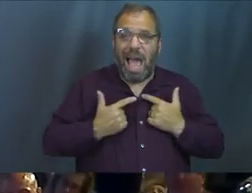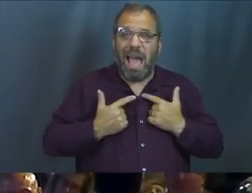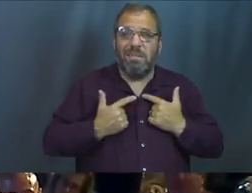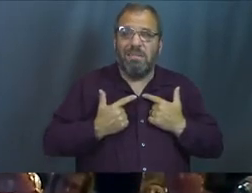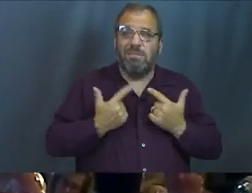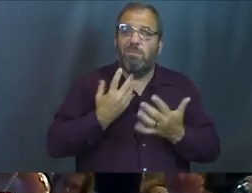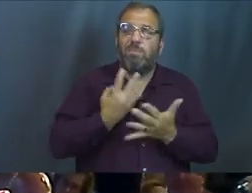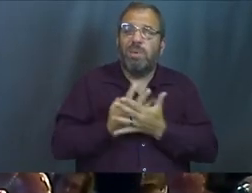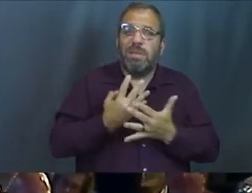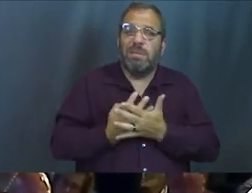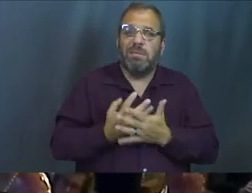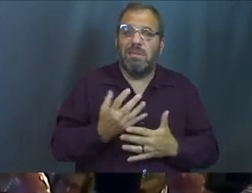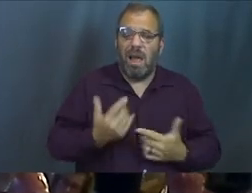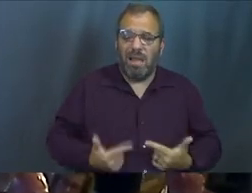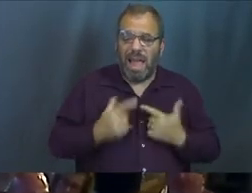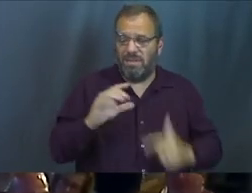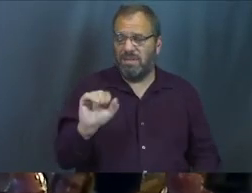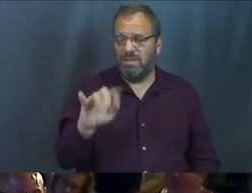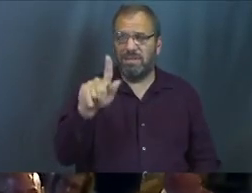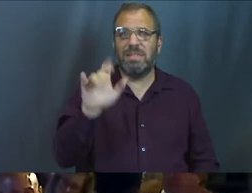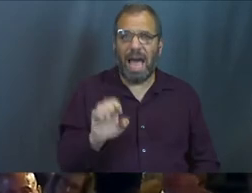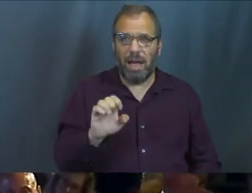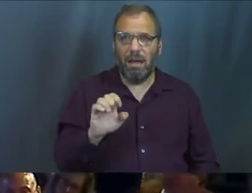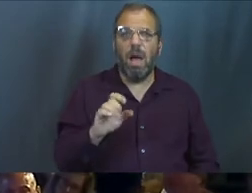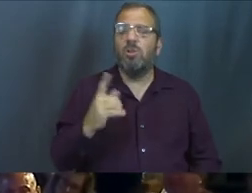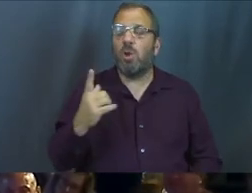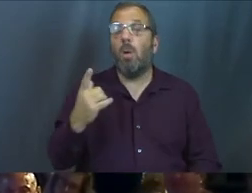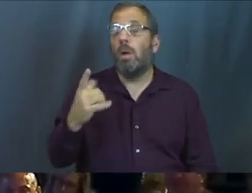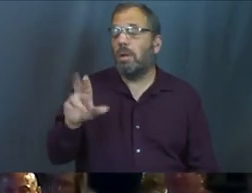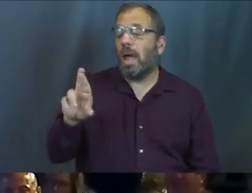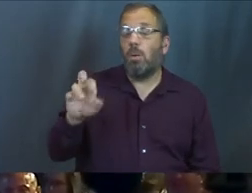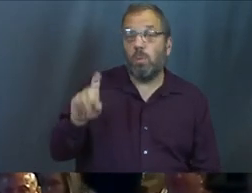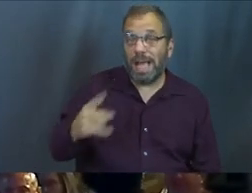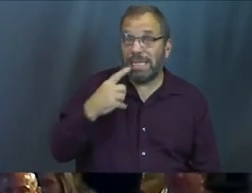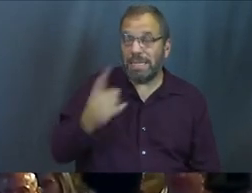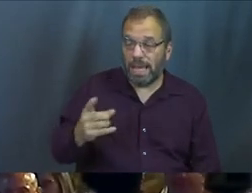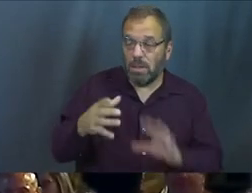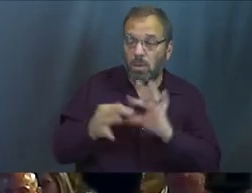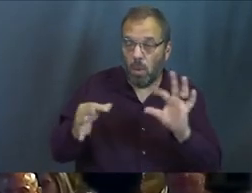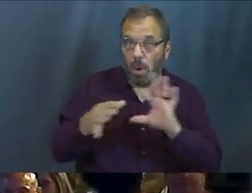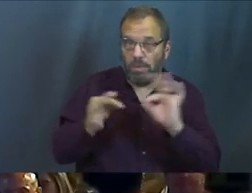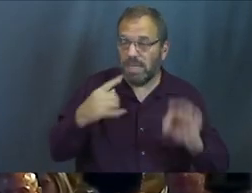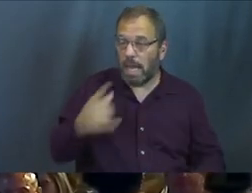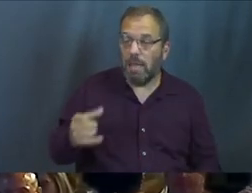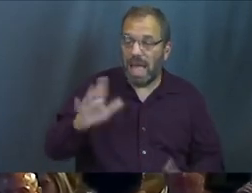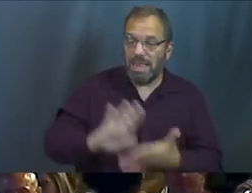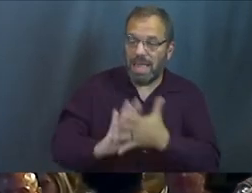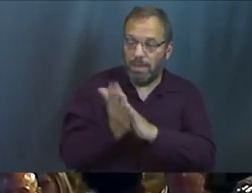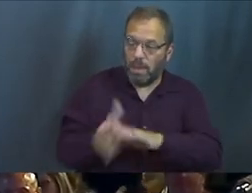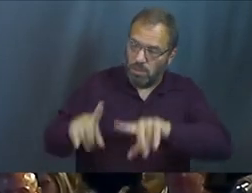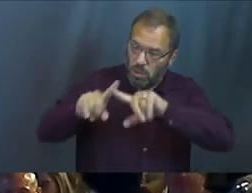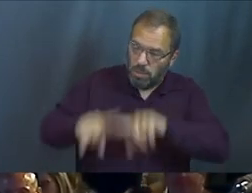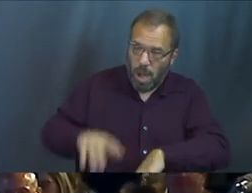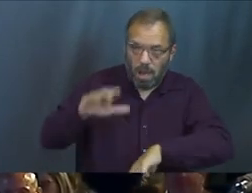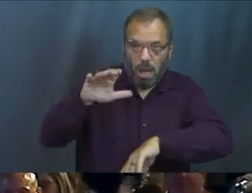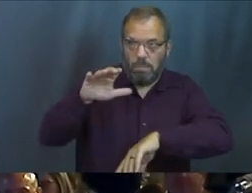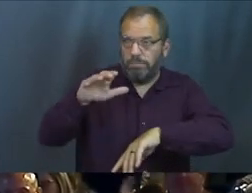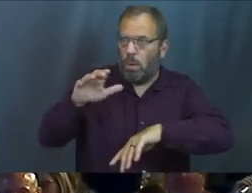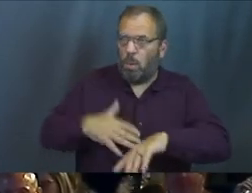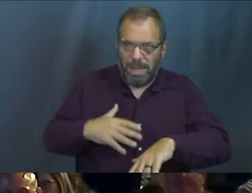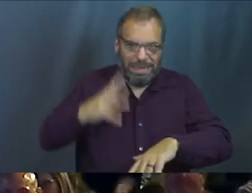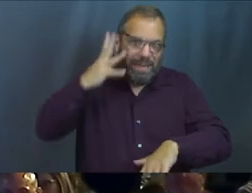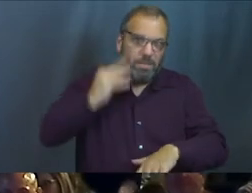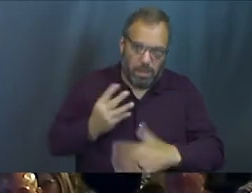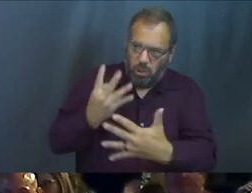itself. Like, so the way that Red describes it, and we'll read his quote here in a second, is he's saying that they become so dependent on just what